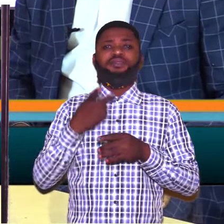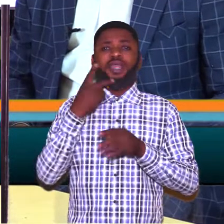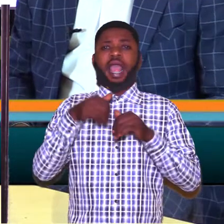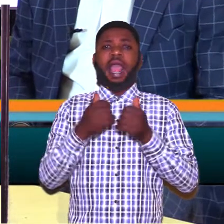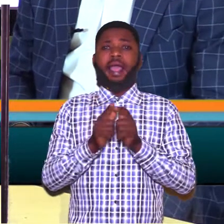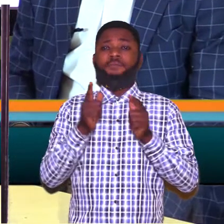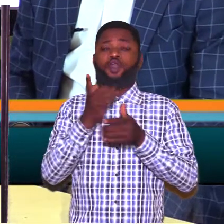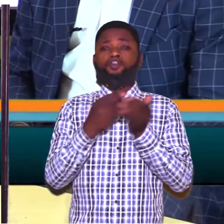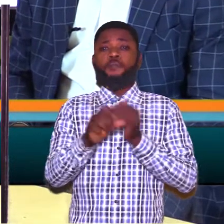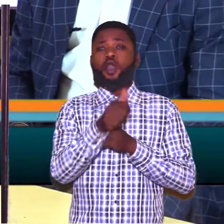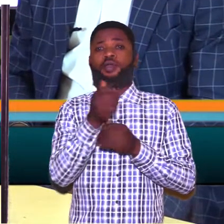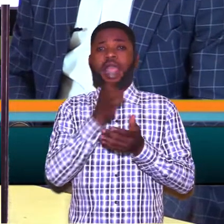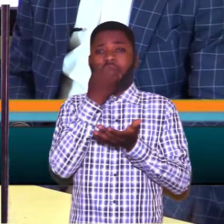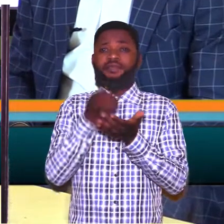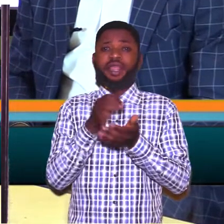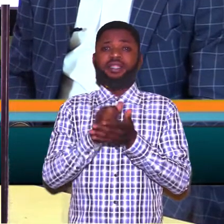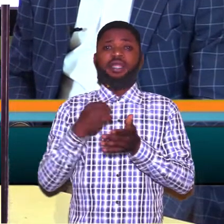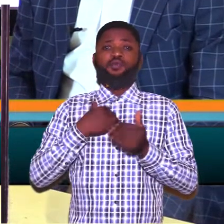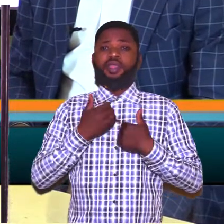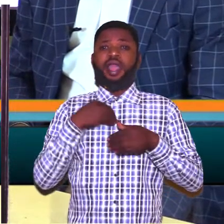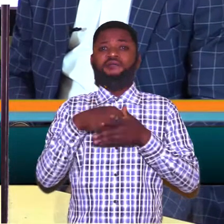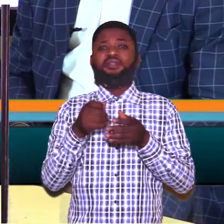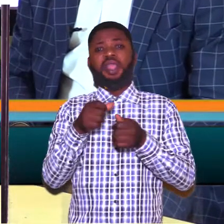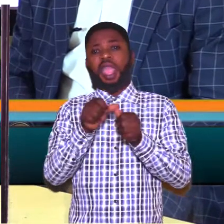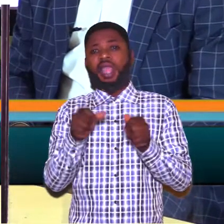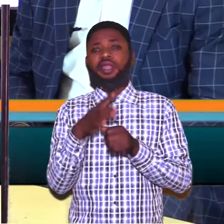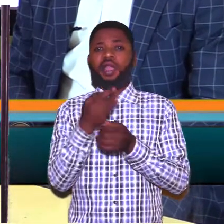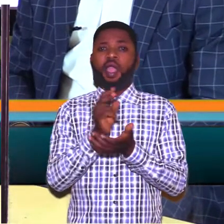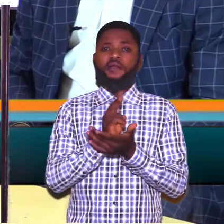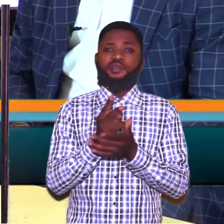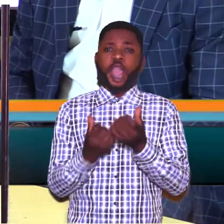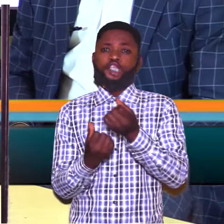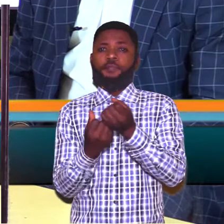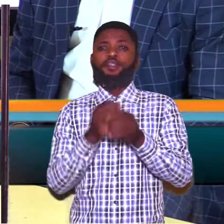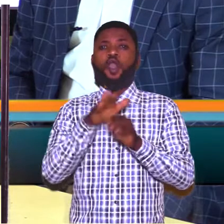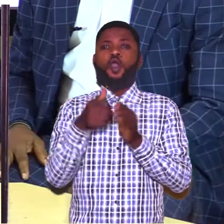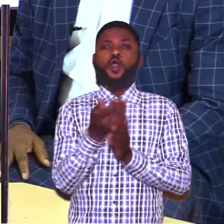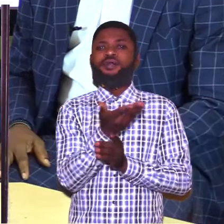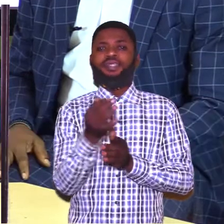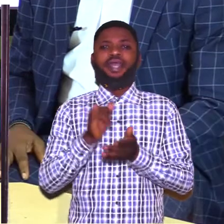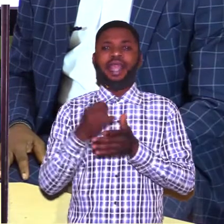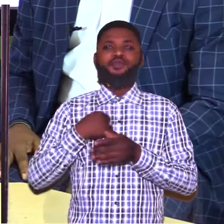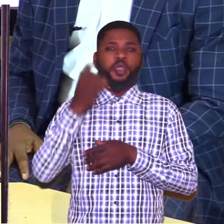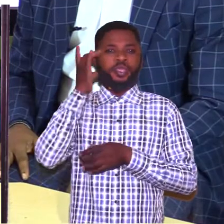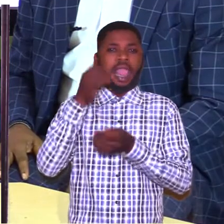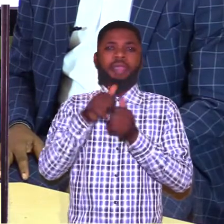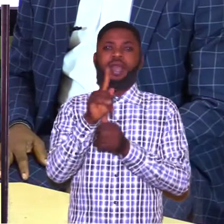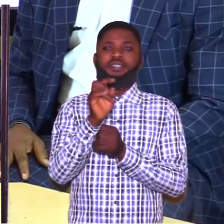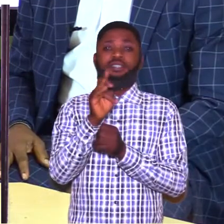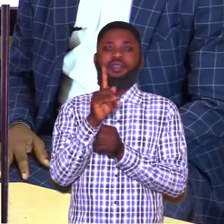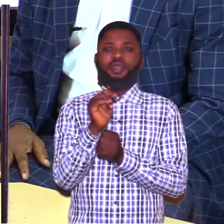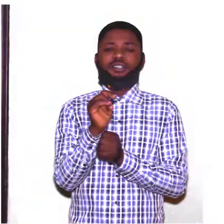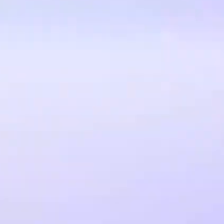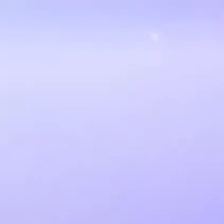have a peek at some other evidences that we have in the form of videos, supporting all this that we're hearing